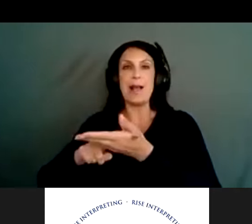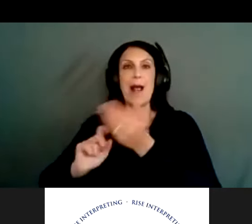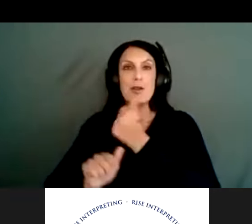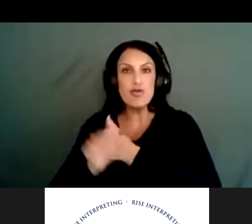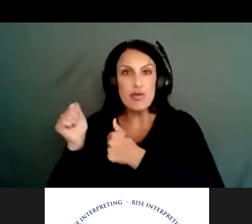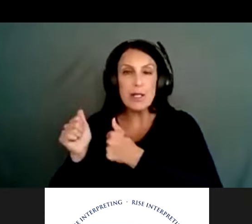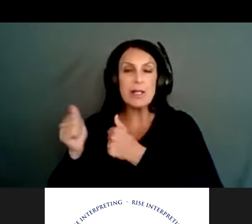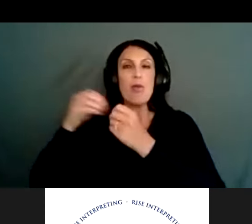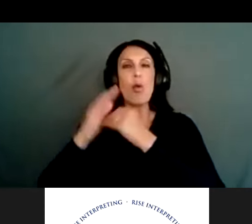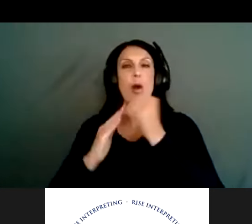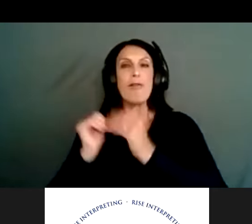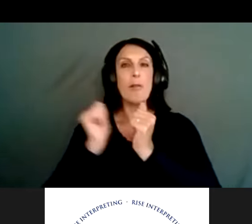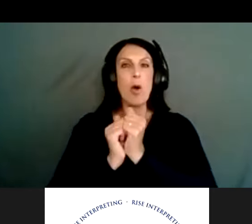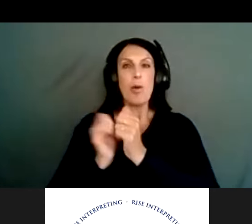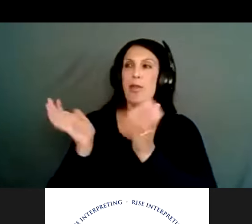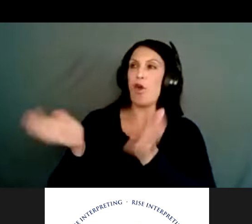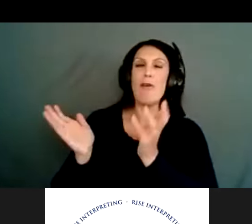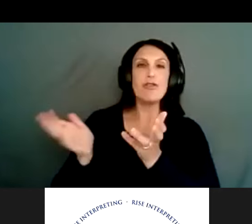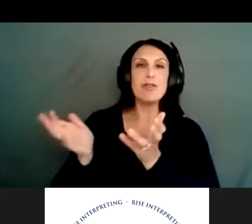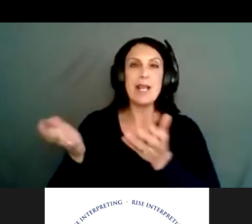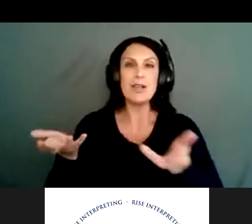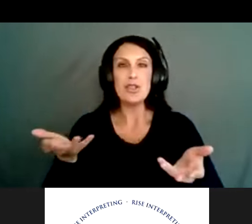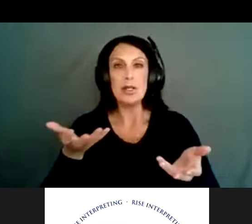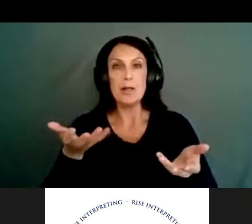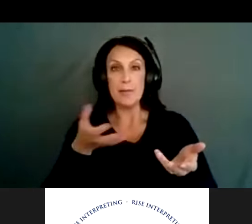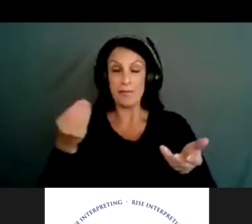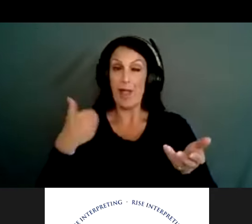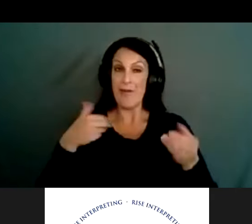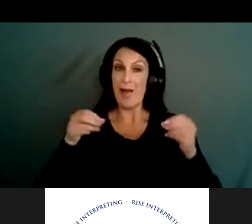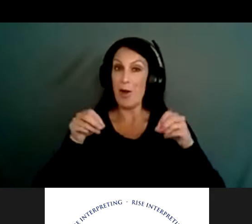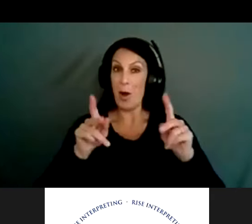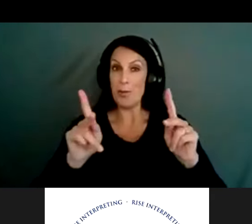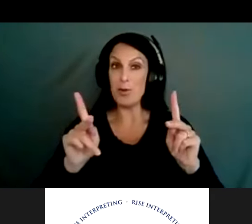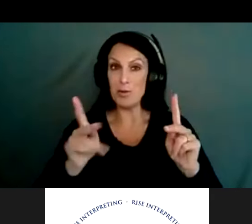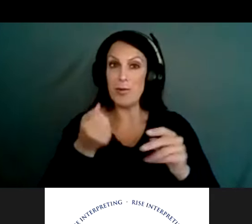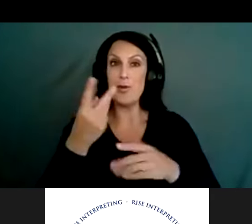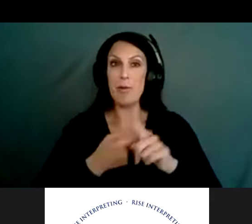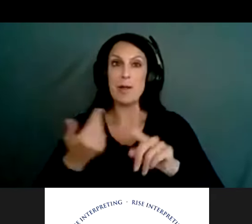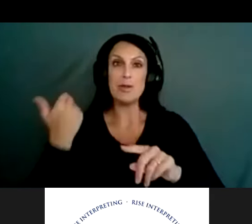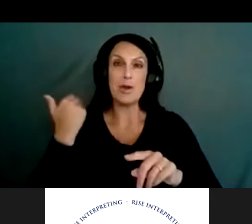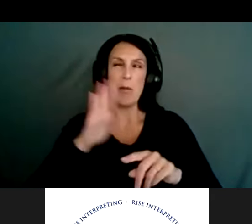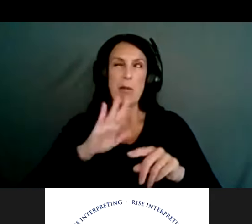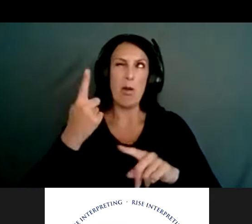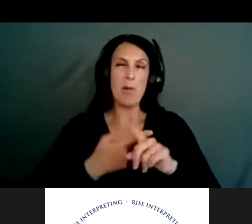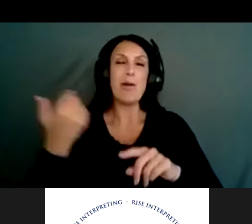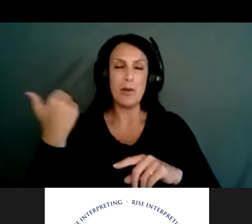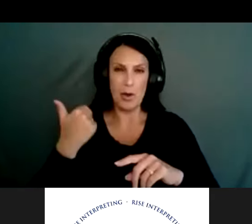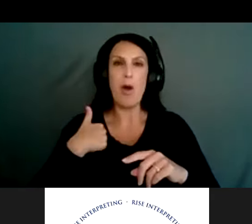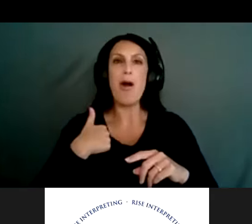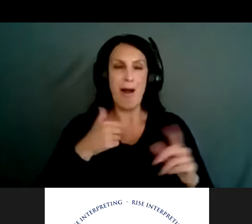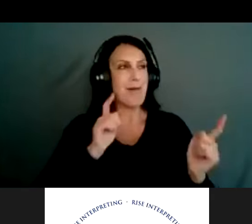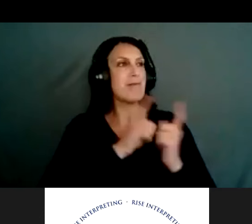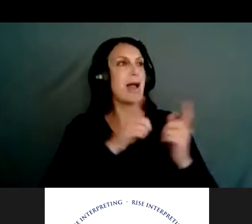conversations. And then what I'm really excited about is I had the opportunity a few months ago, about a month ago, to meet with some firearm